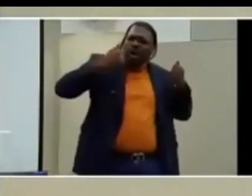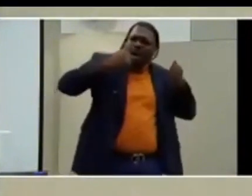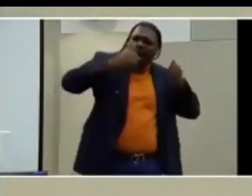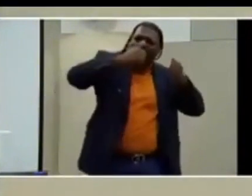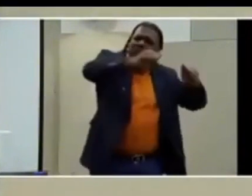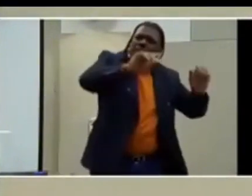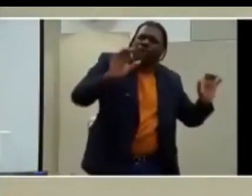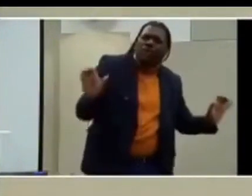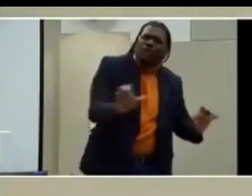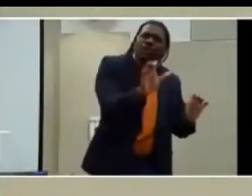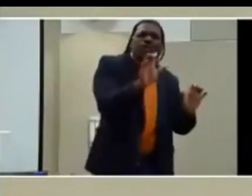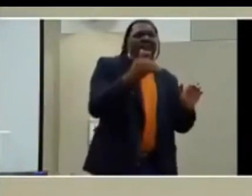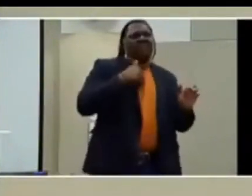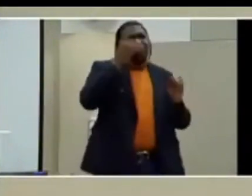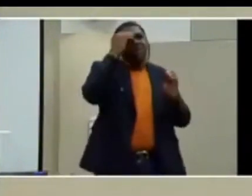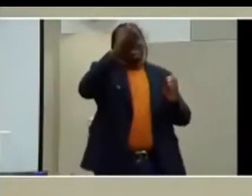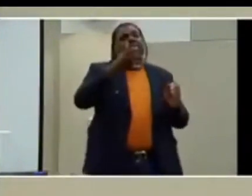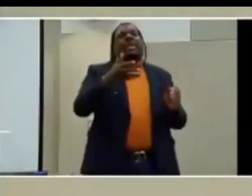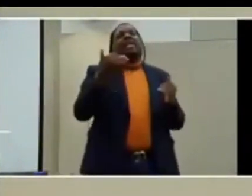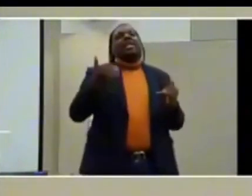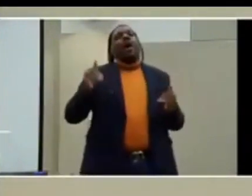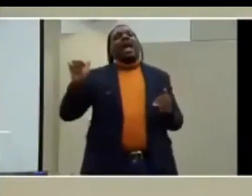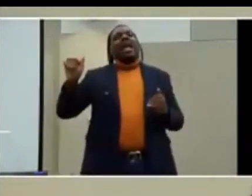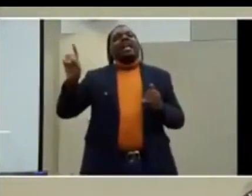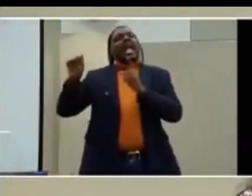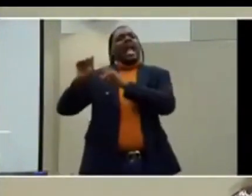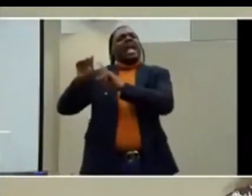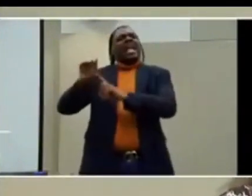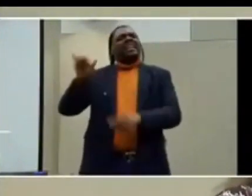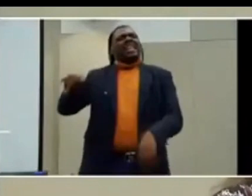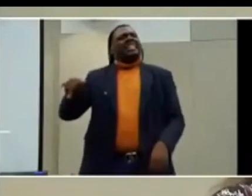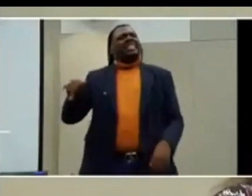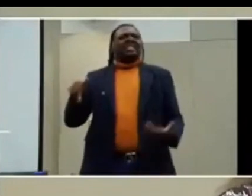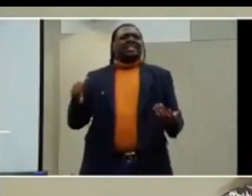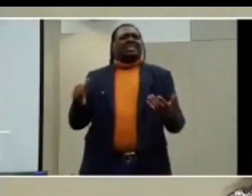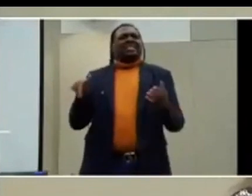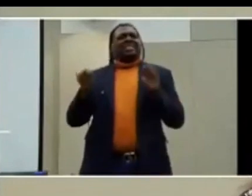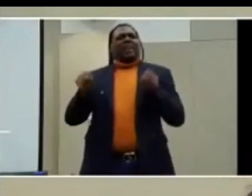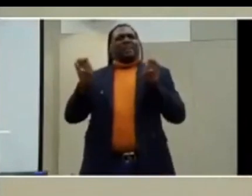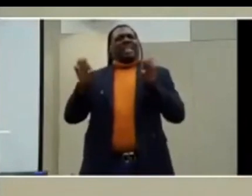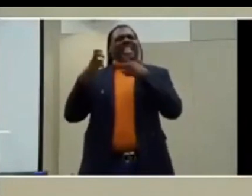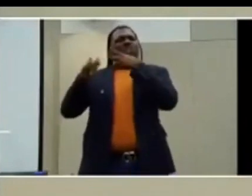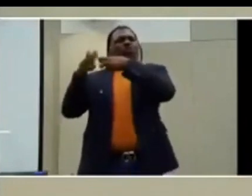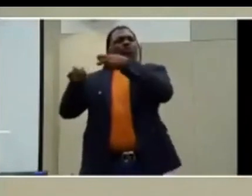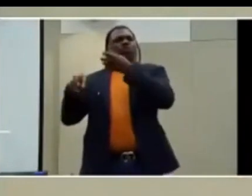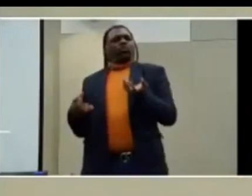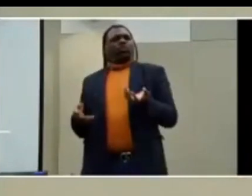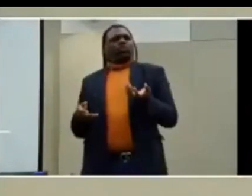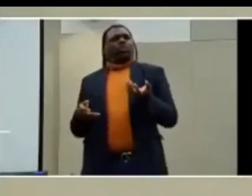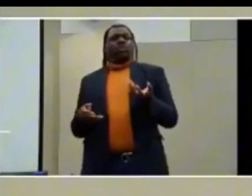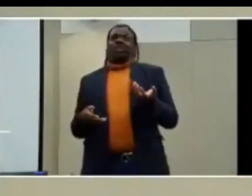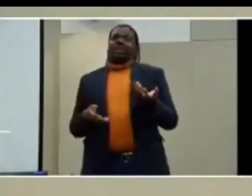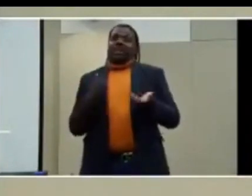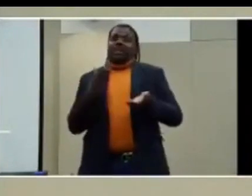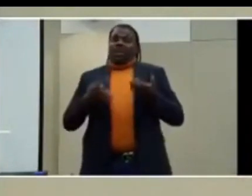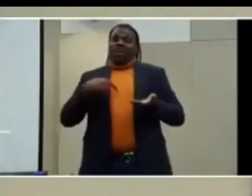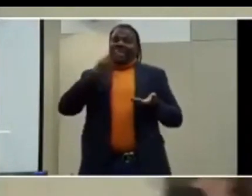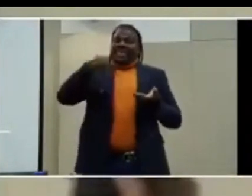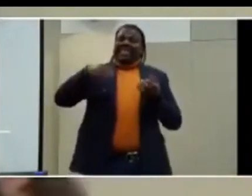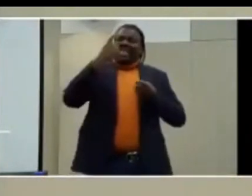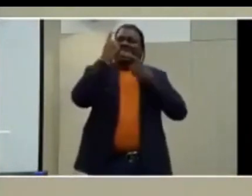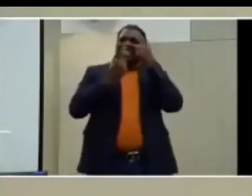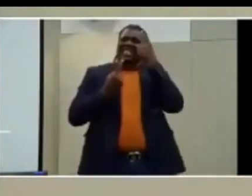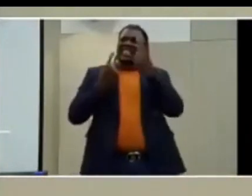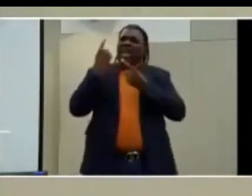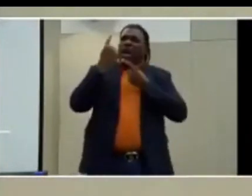But because enforcement of the ADA is such a thorny issue, I think that we maybe need to consider